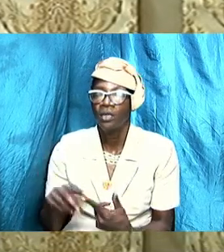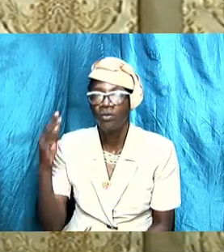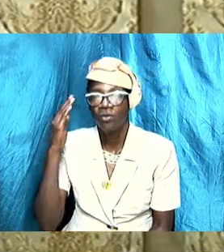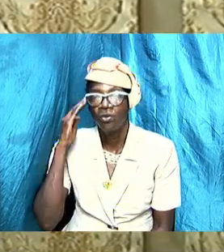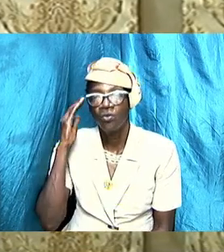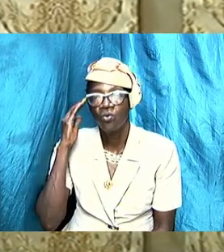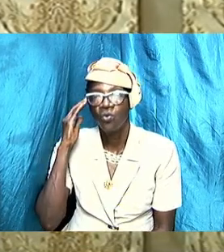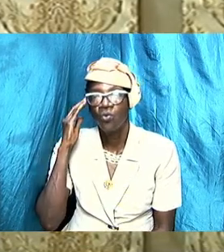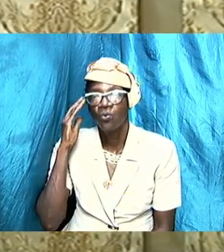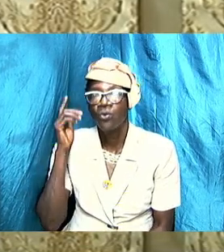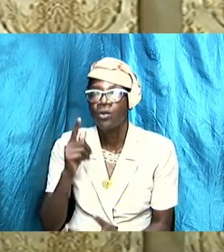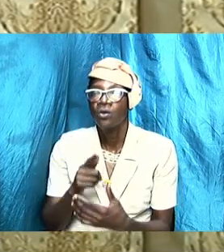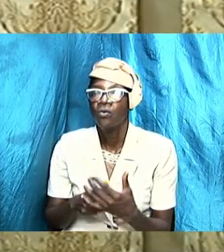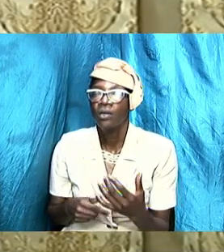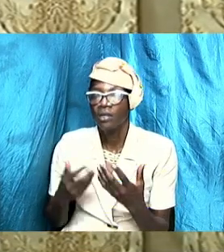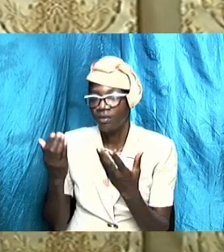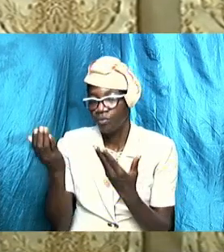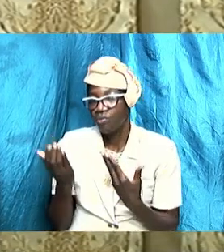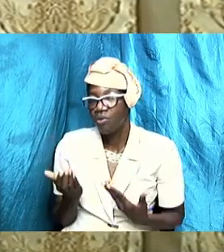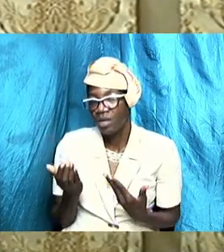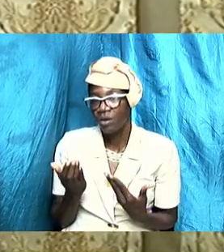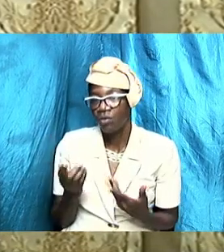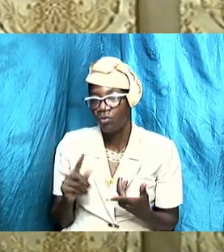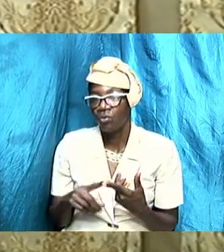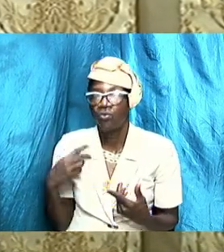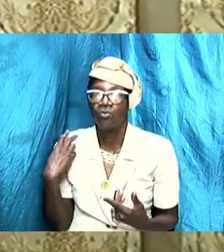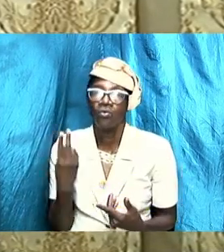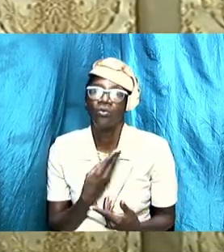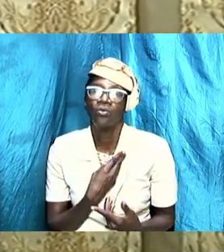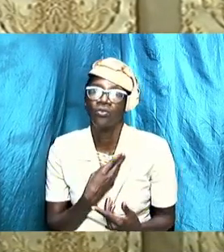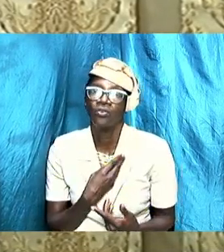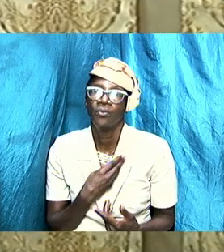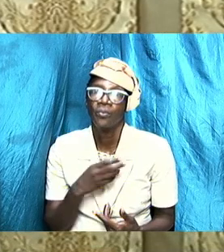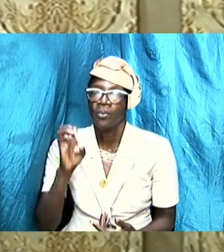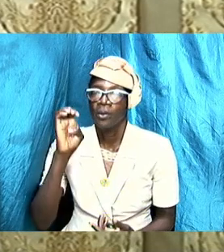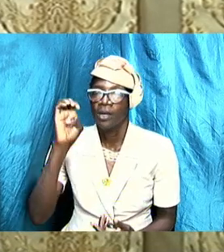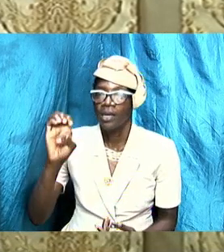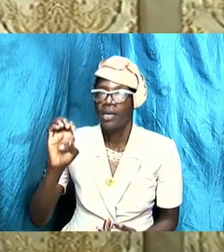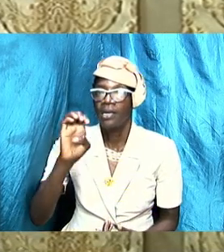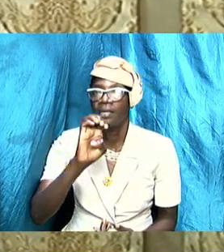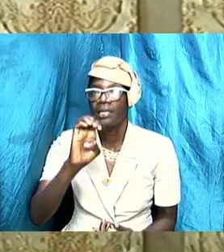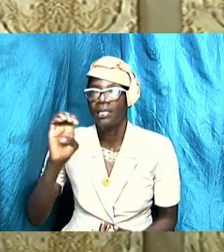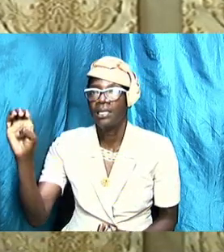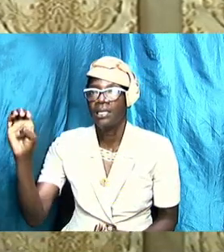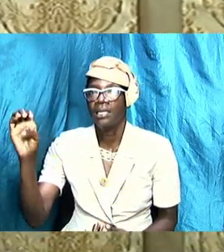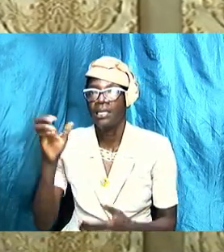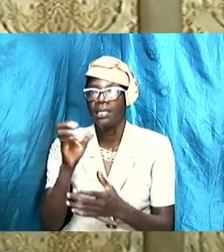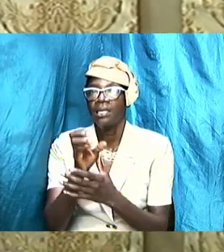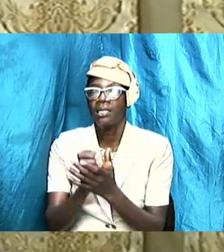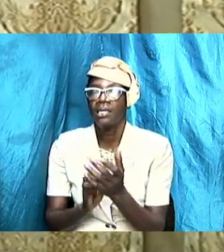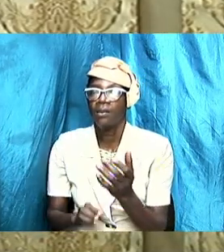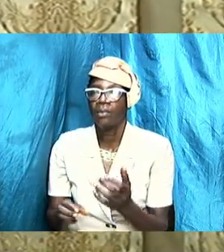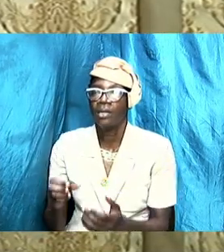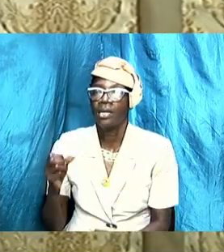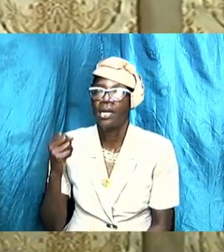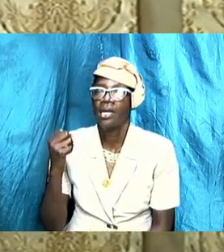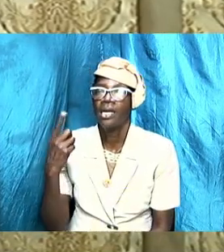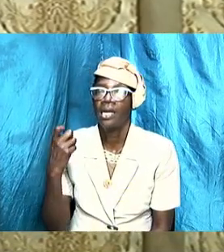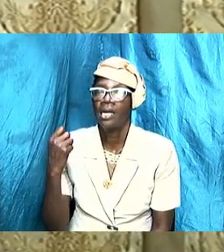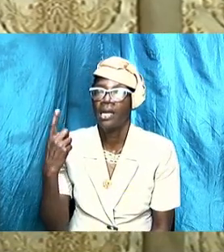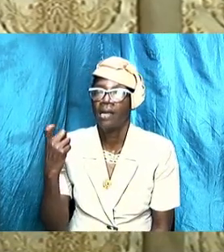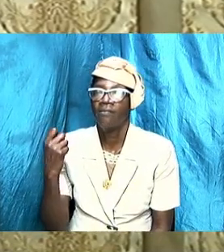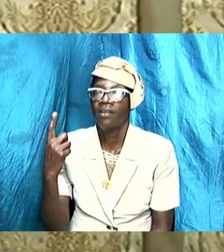exactly what it is bringing out to us Ecclesiastes chapter number 11 and